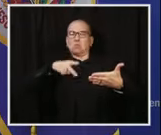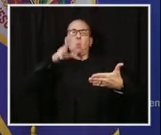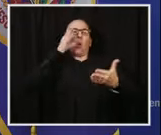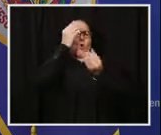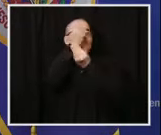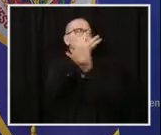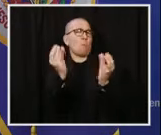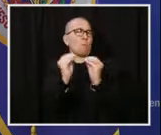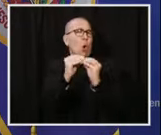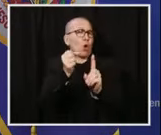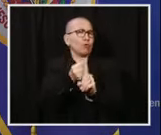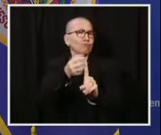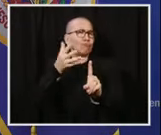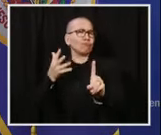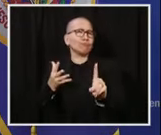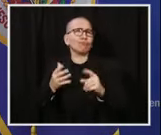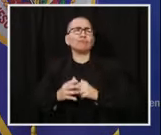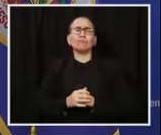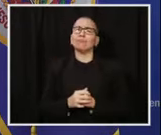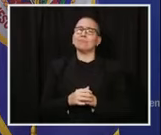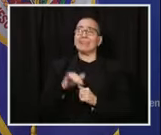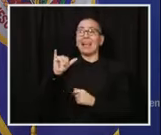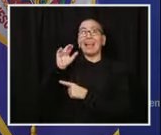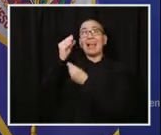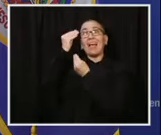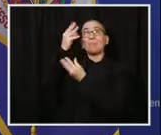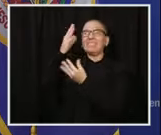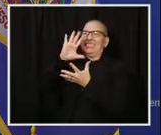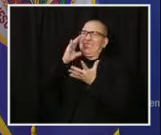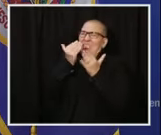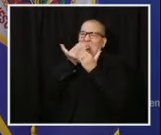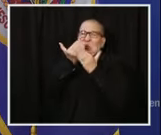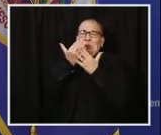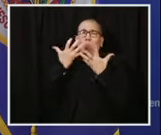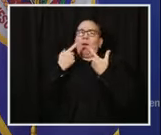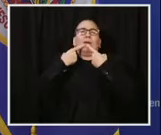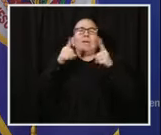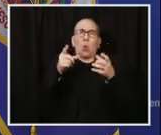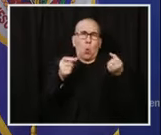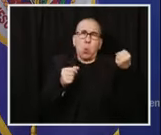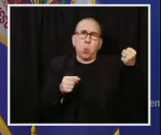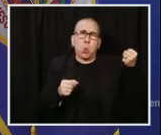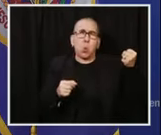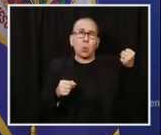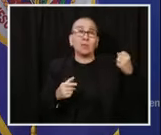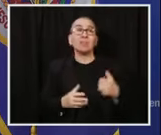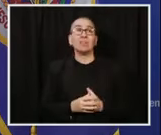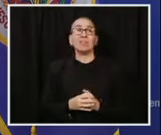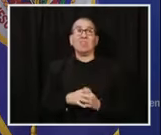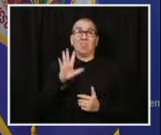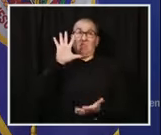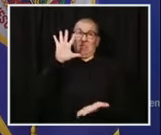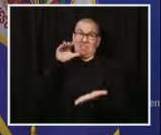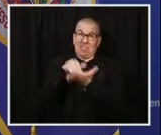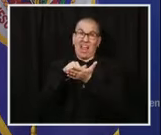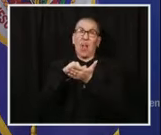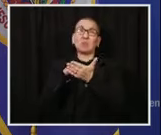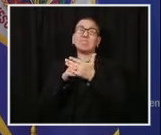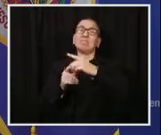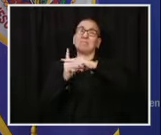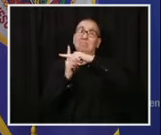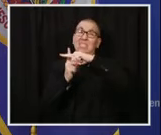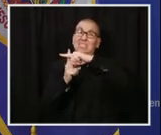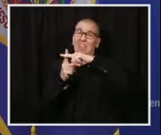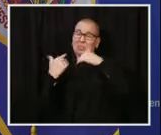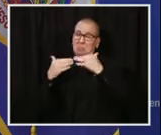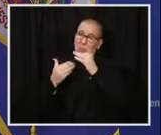new. But the sad reality is we're reporting over 5,000 cases again today, and 61